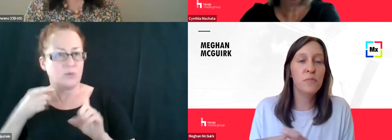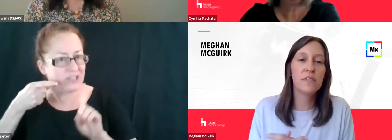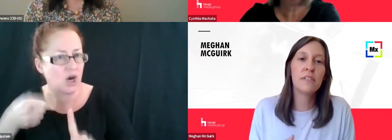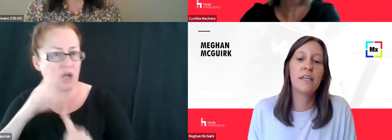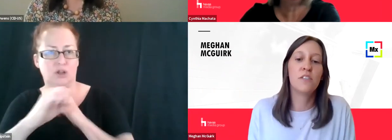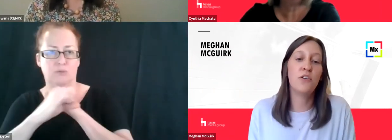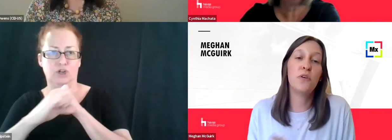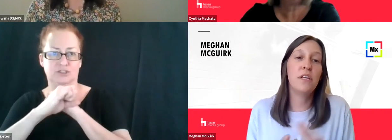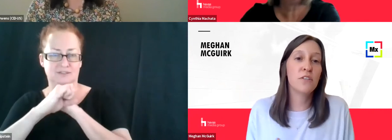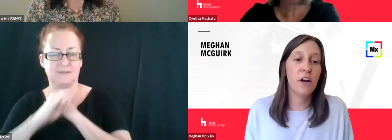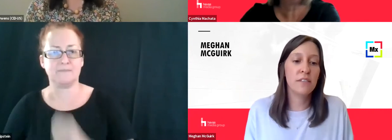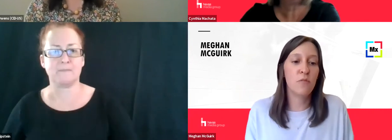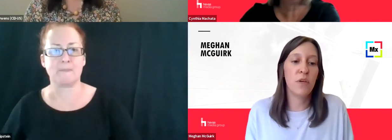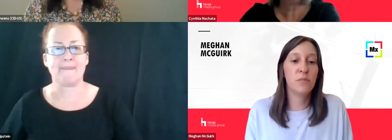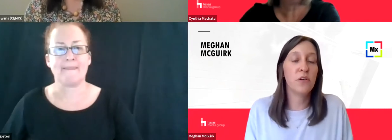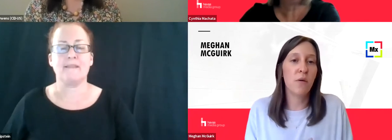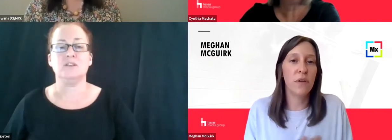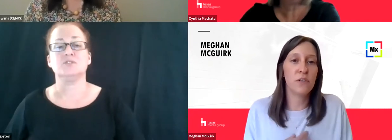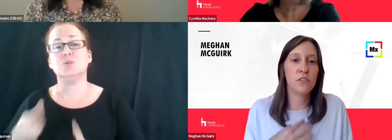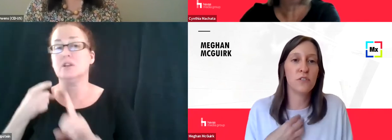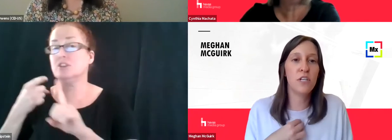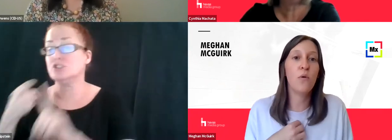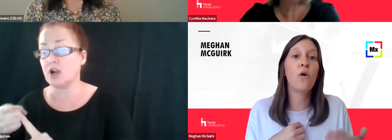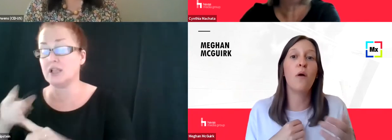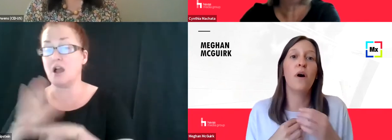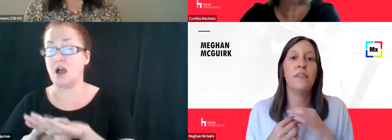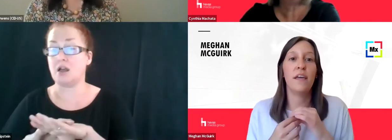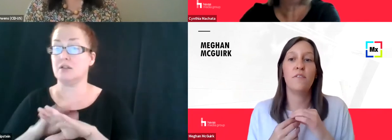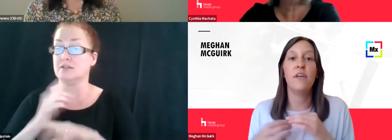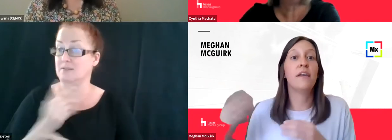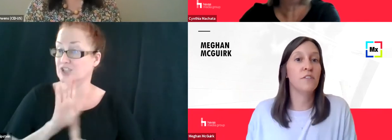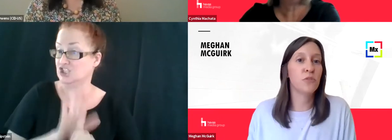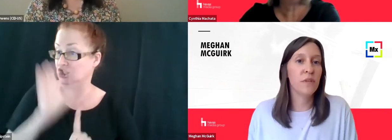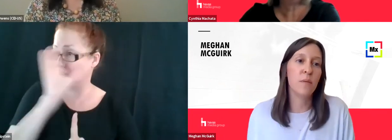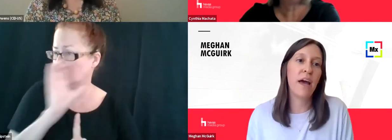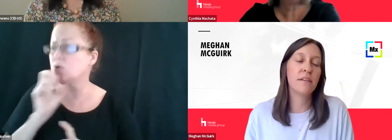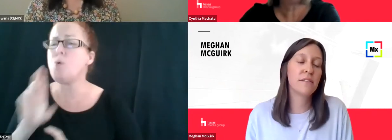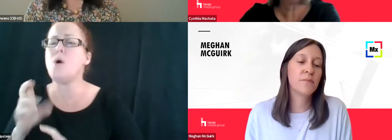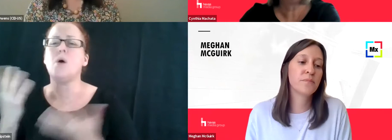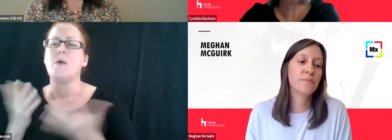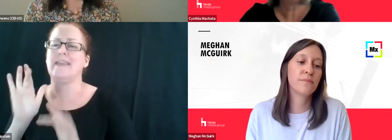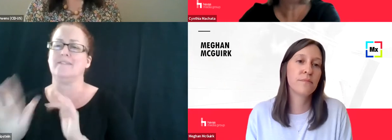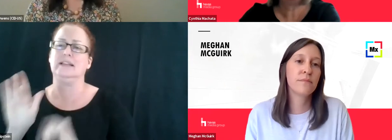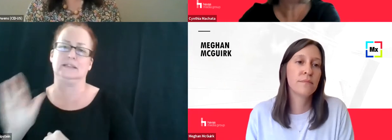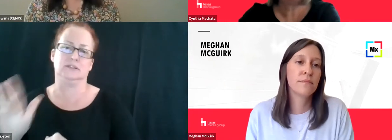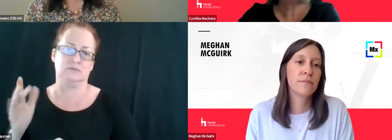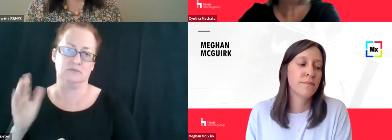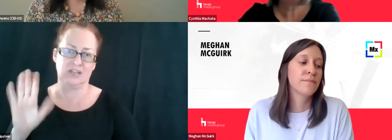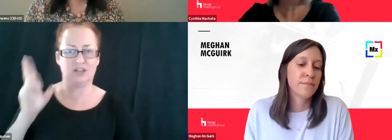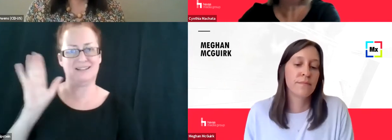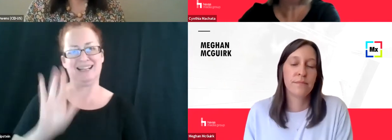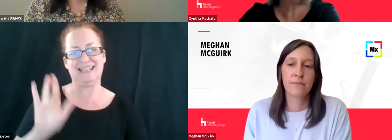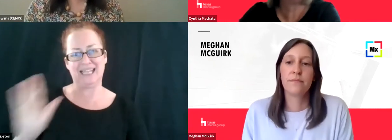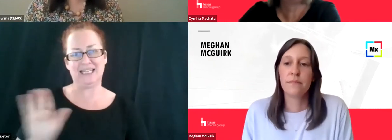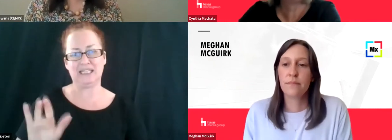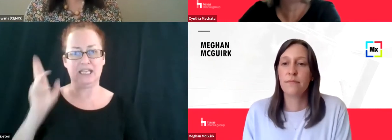groups. So you can either target someone based purely on what they're searching or on what they've engaged with in the past. Okay. Okay.